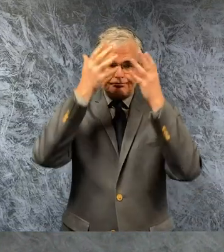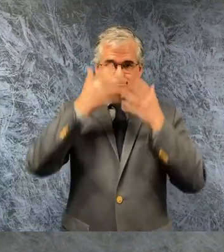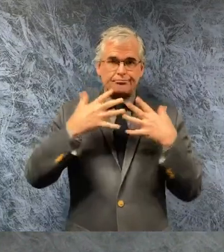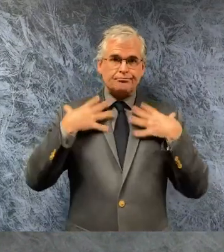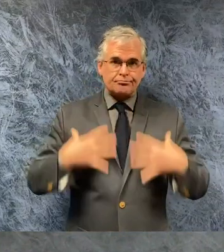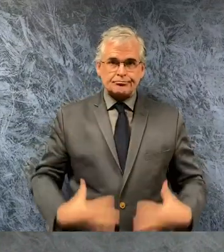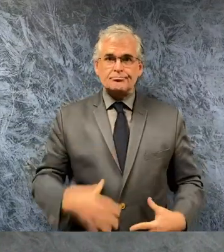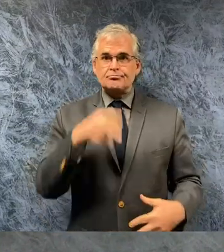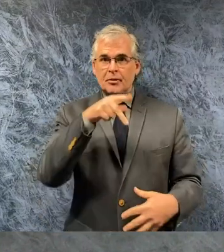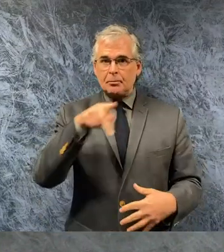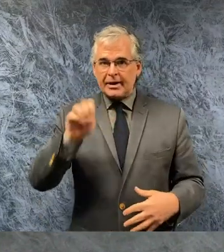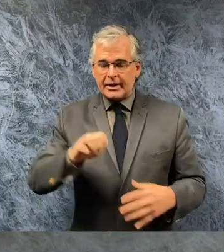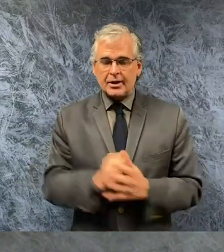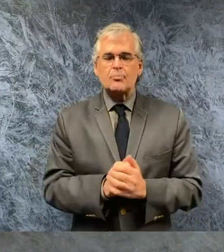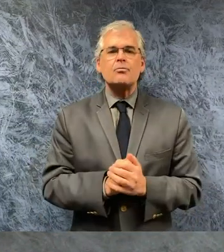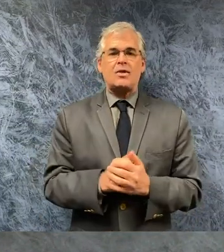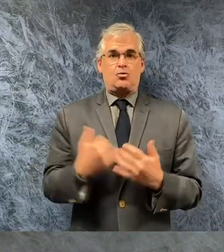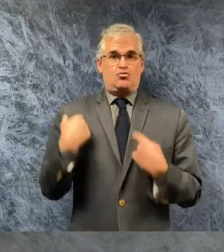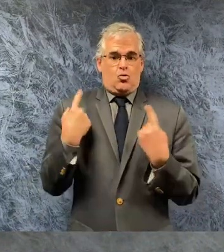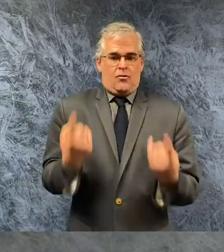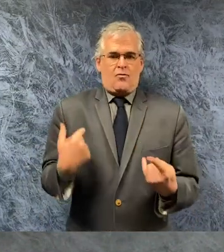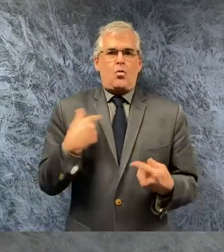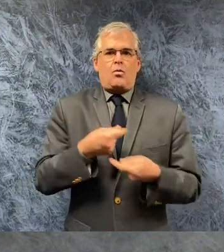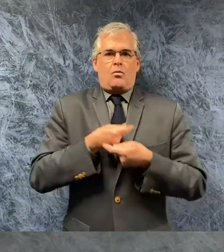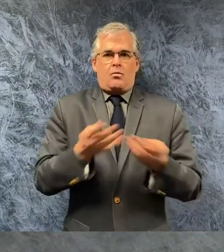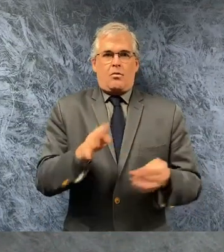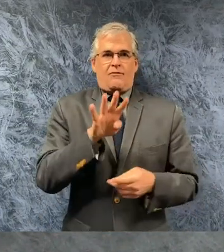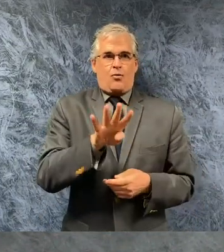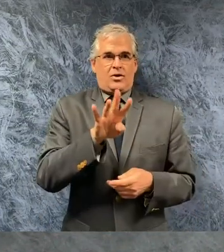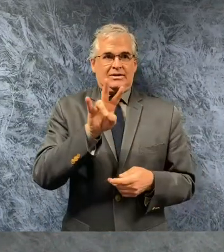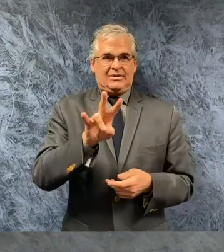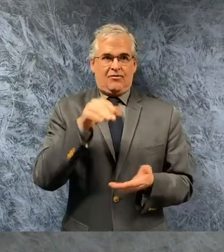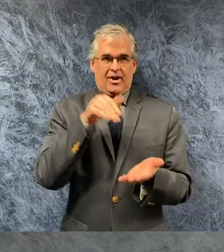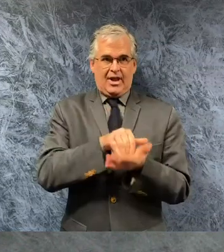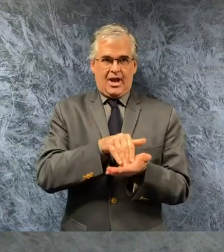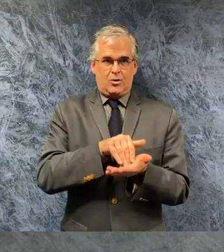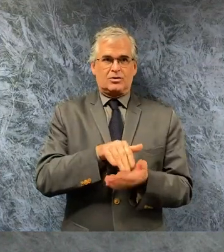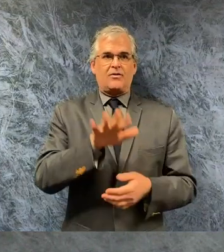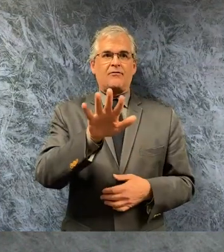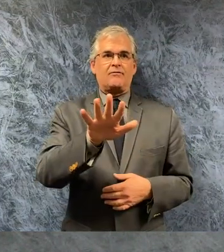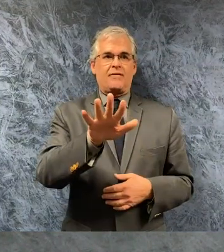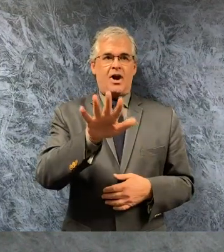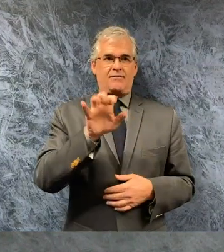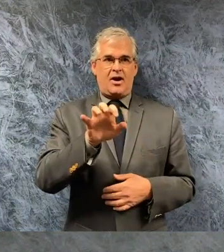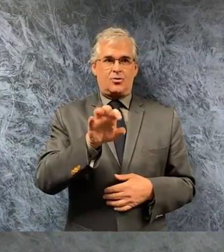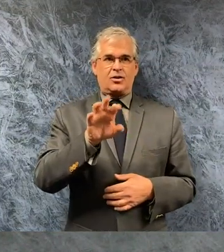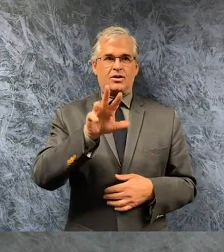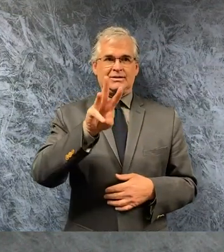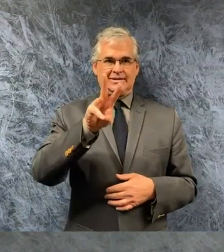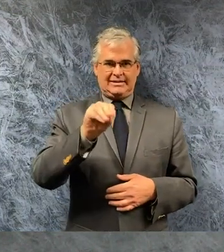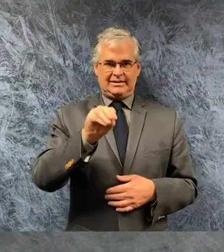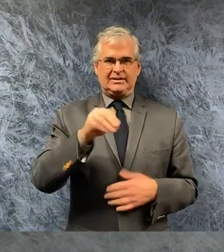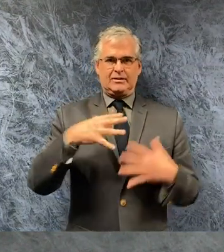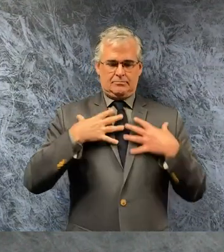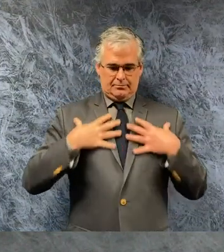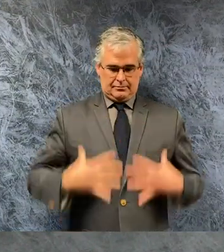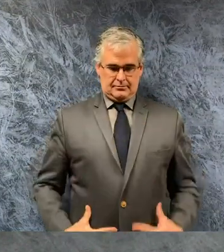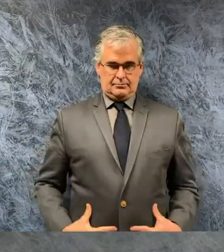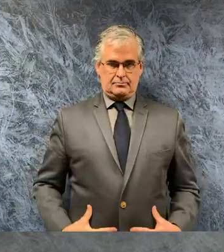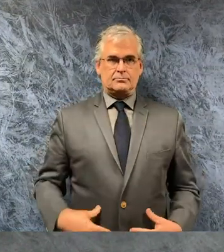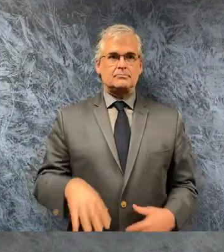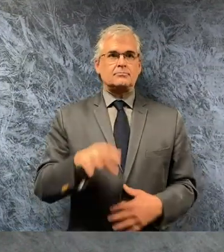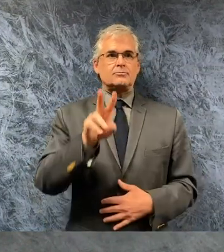distributed 47 550 gowns 253 640 gloves